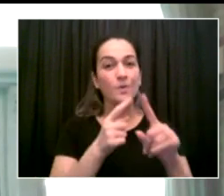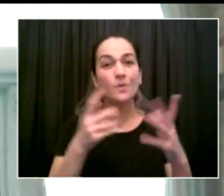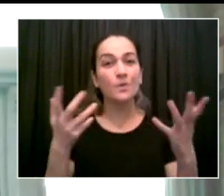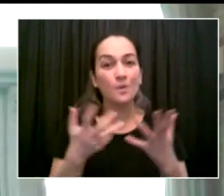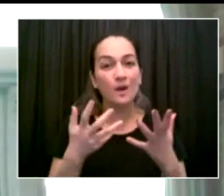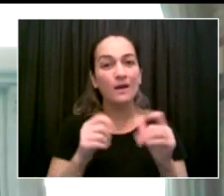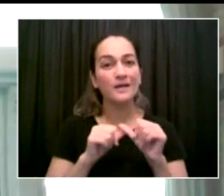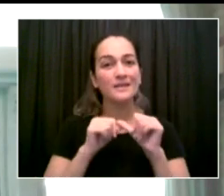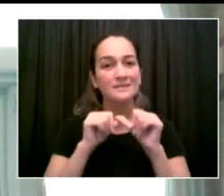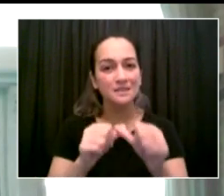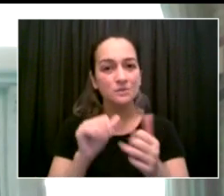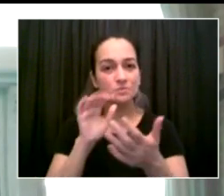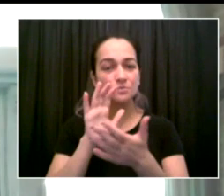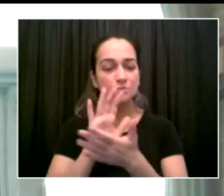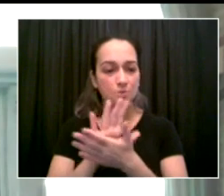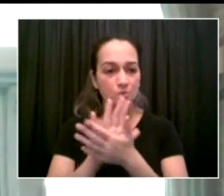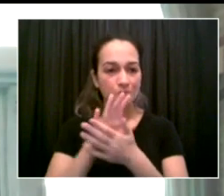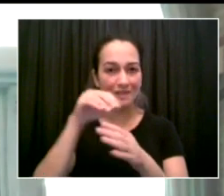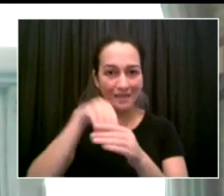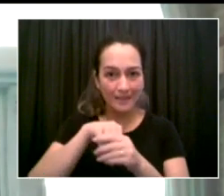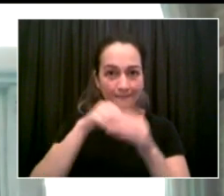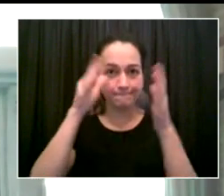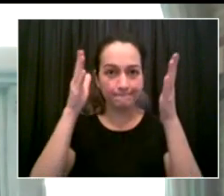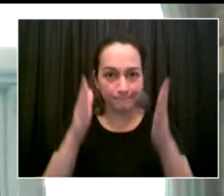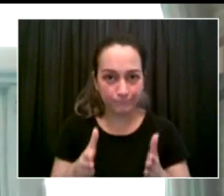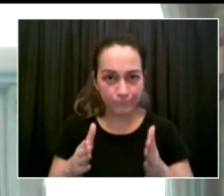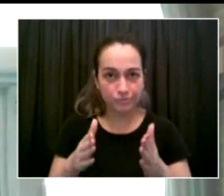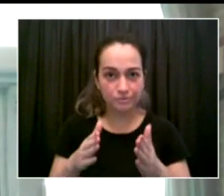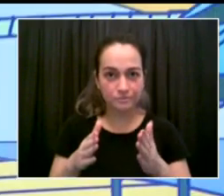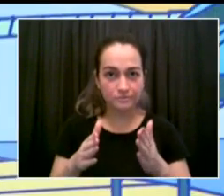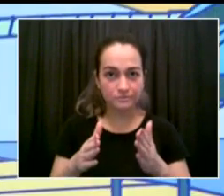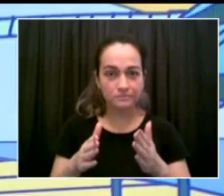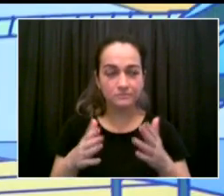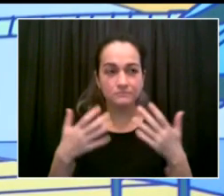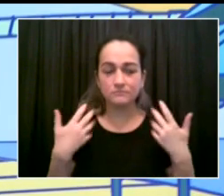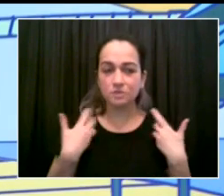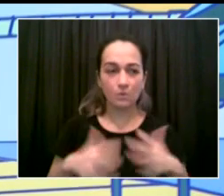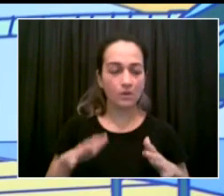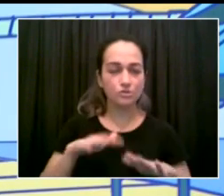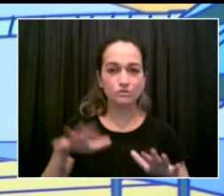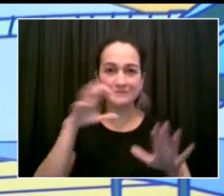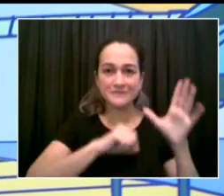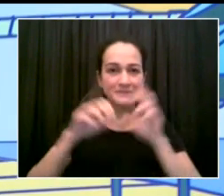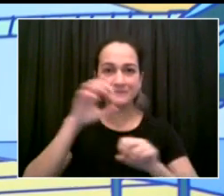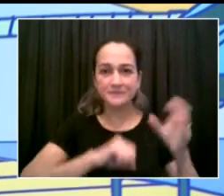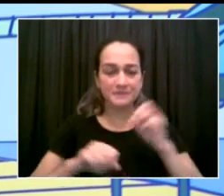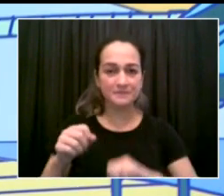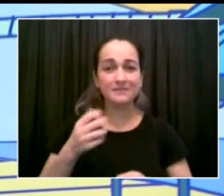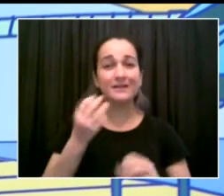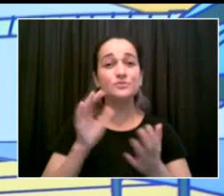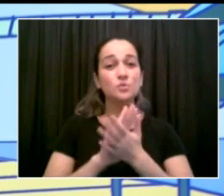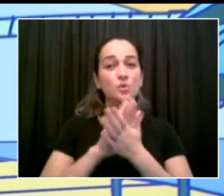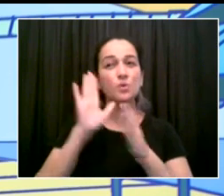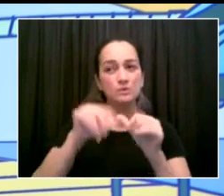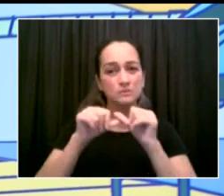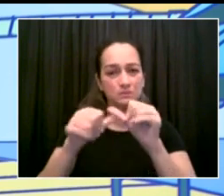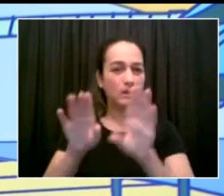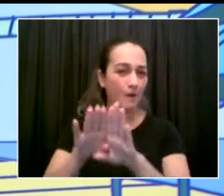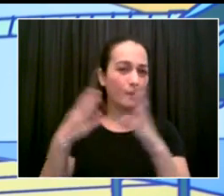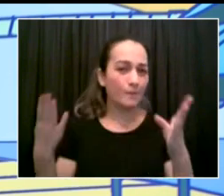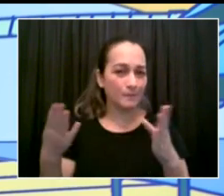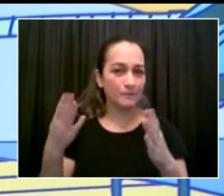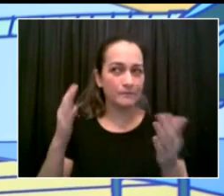different environment than we were in a year ago today. Thank you. Go ahead, Jillian. Thank you. That's helpful.